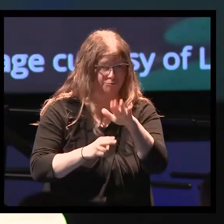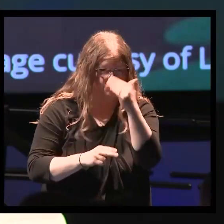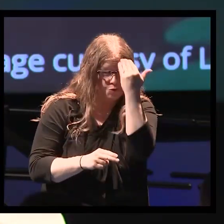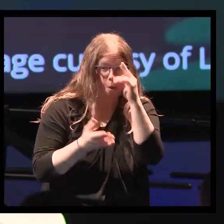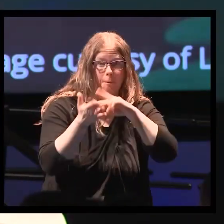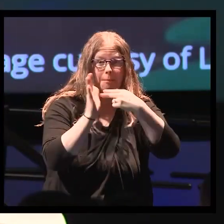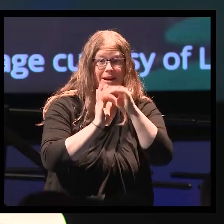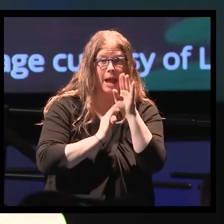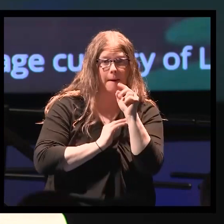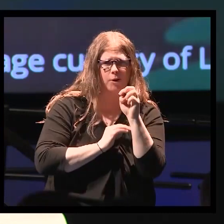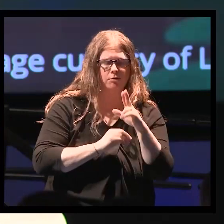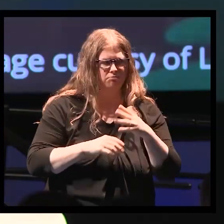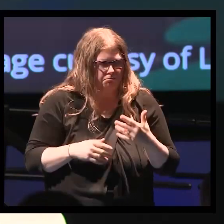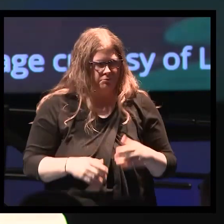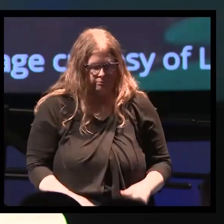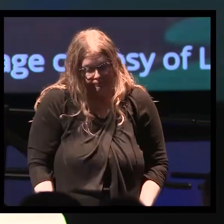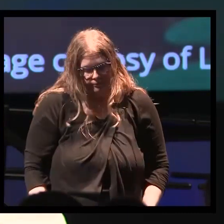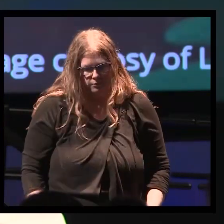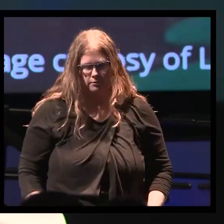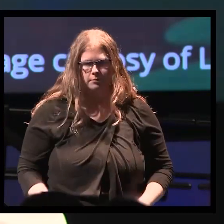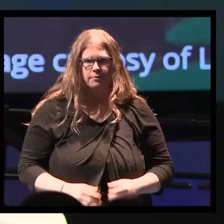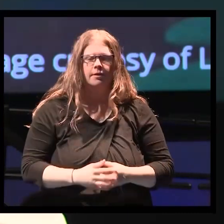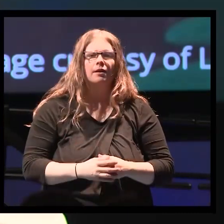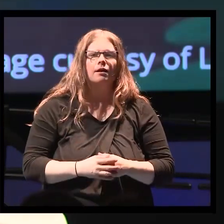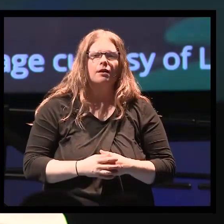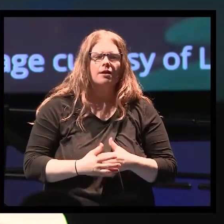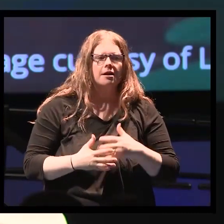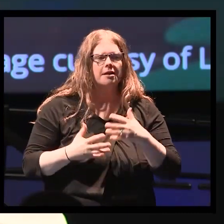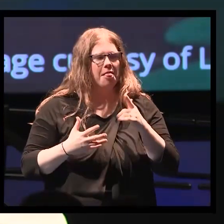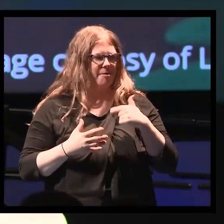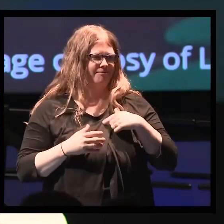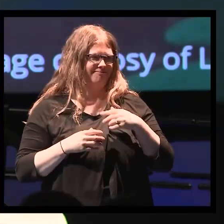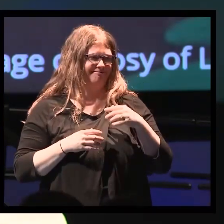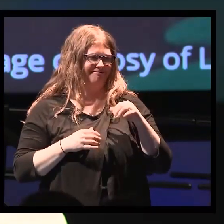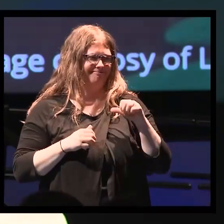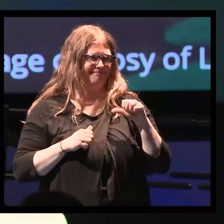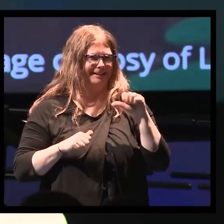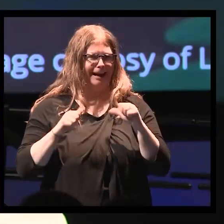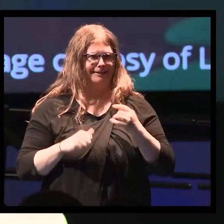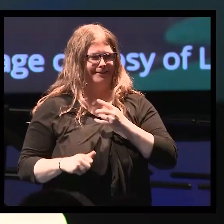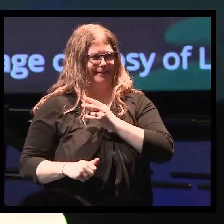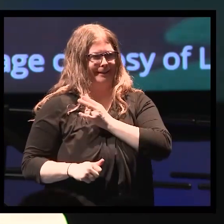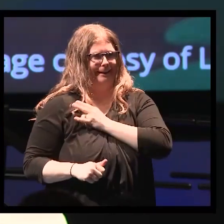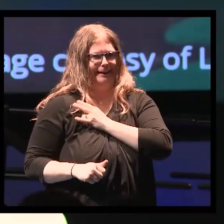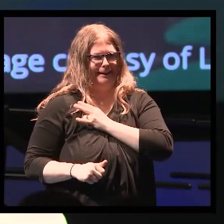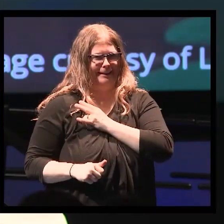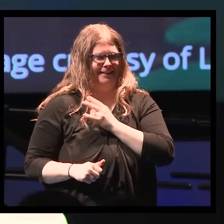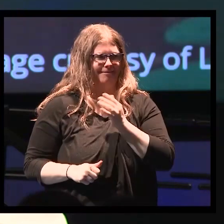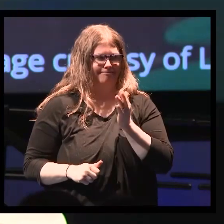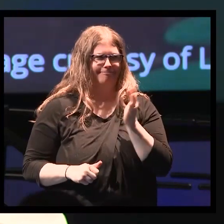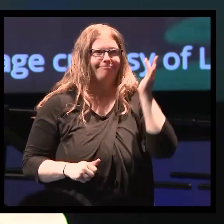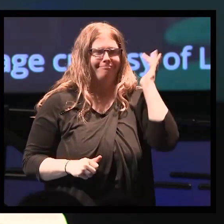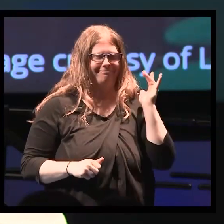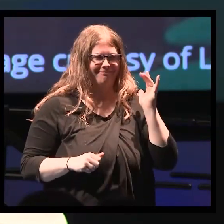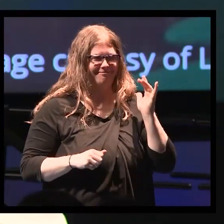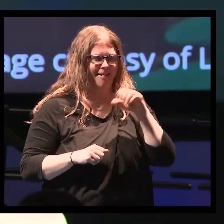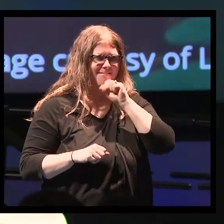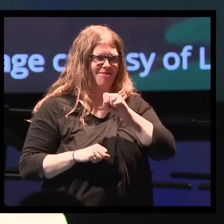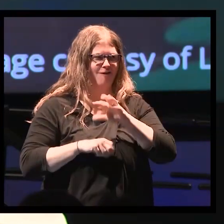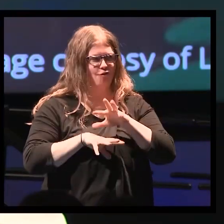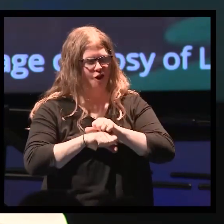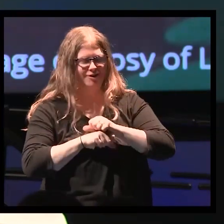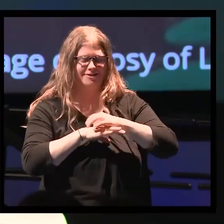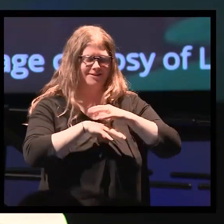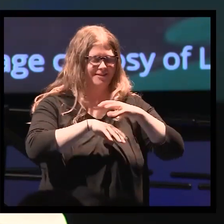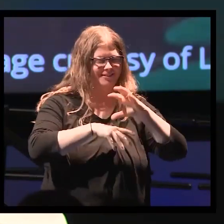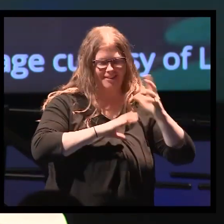what it is? She did not. Being a bit of a science geek and a former geologist in a former life, I went on to give her a